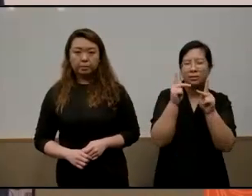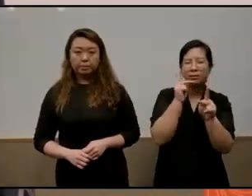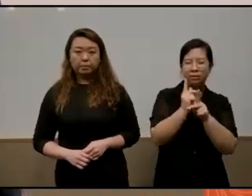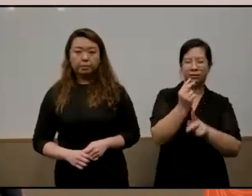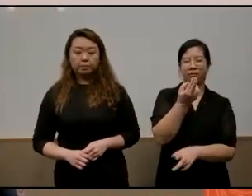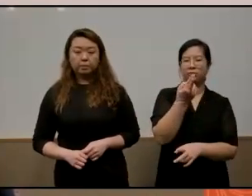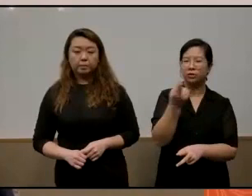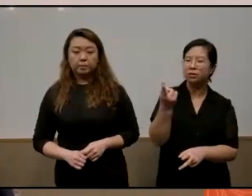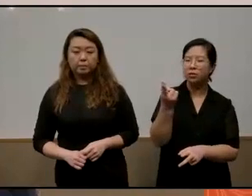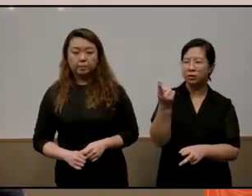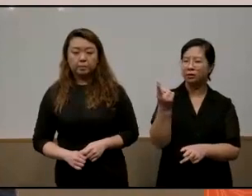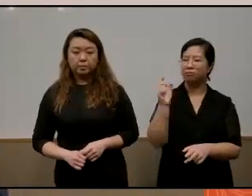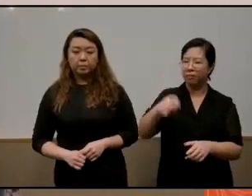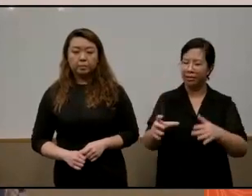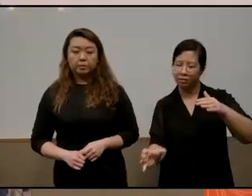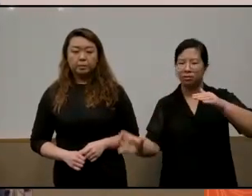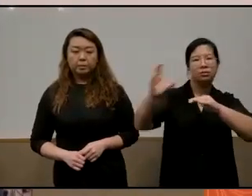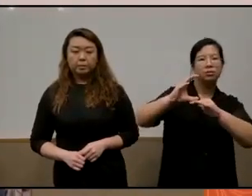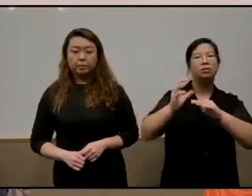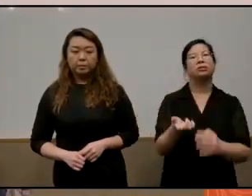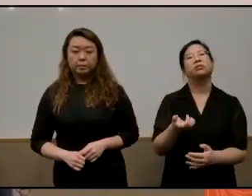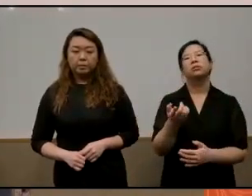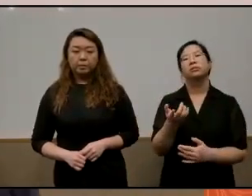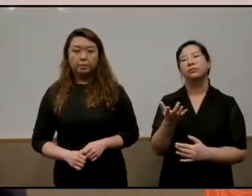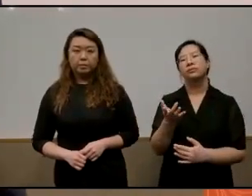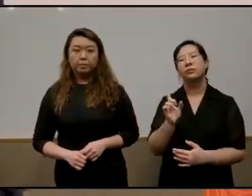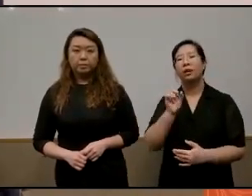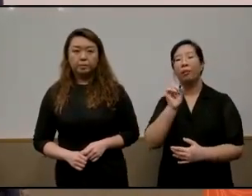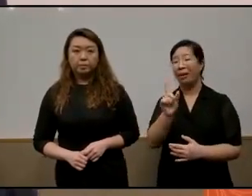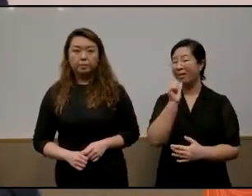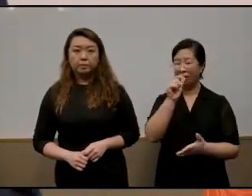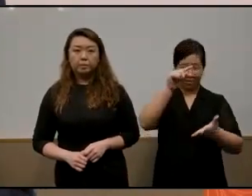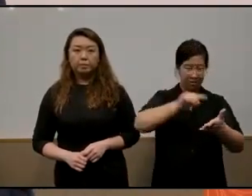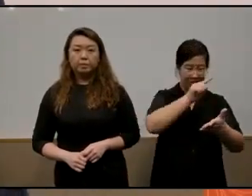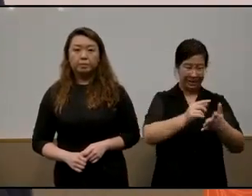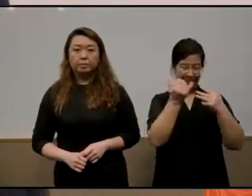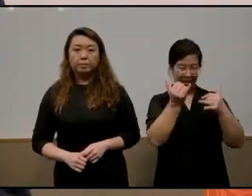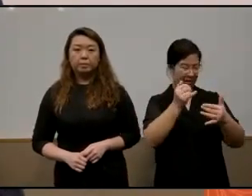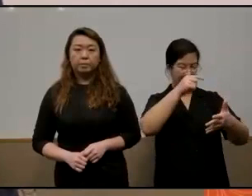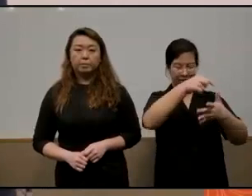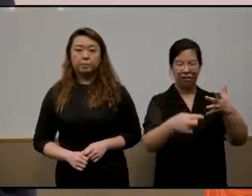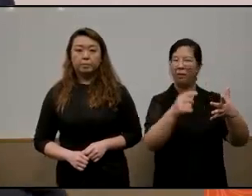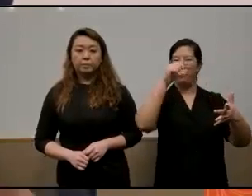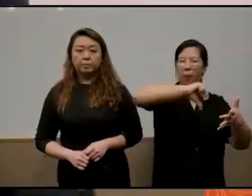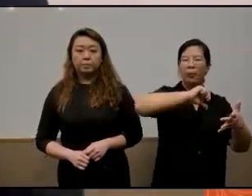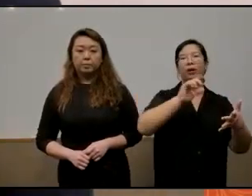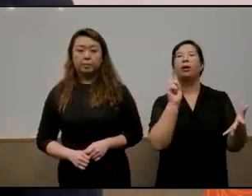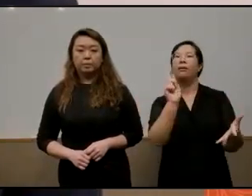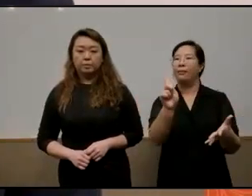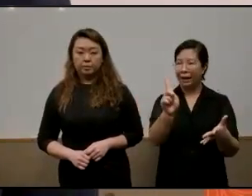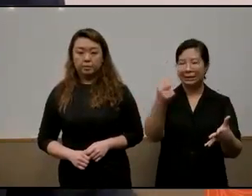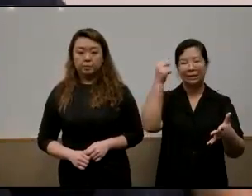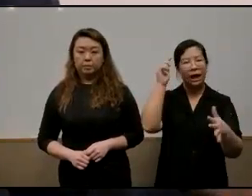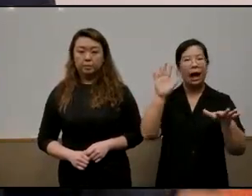that we need to pump in and that's a real question that we want right not to criticize but to really open up and say what is it that we have to do more